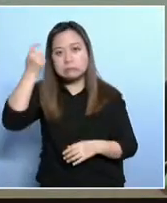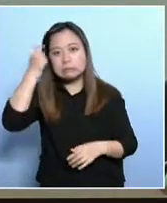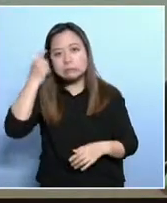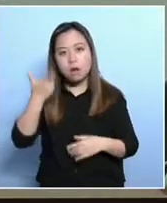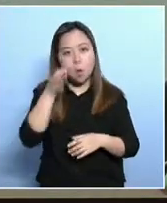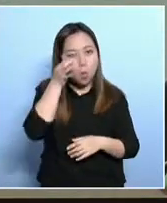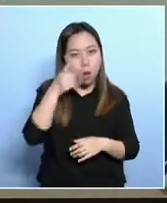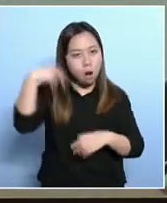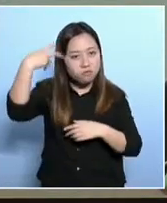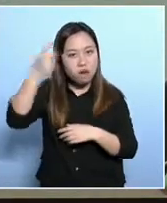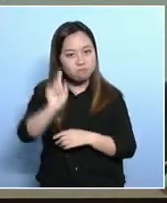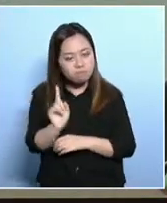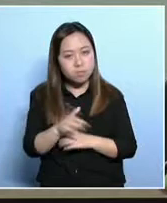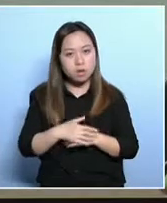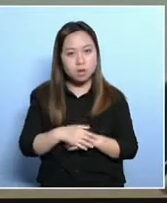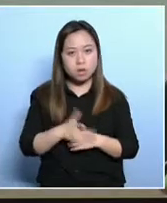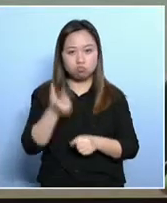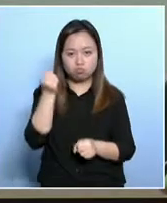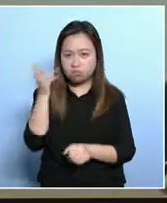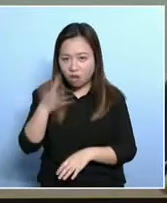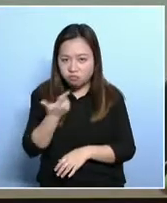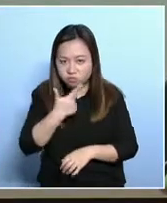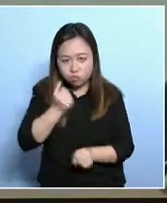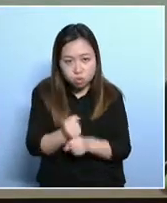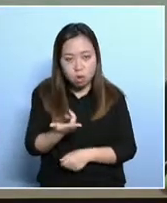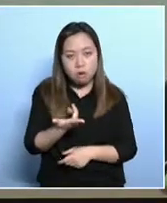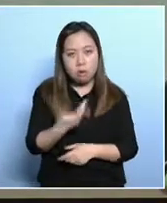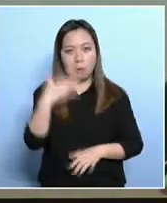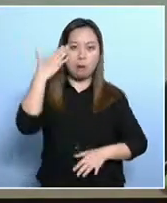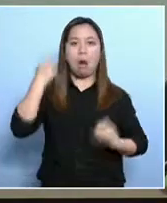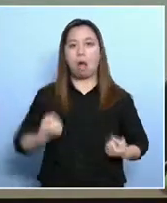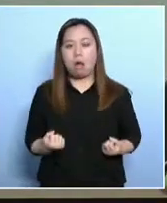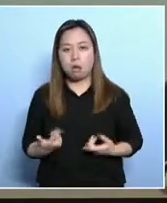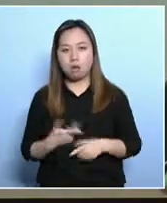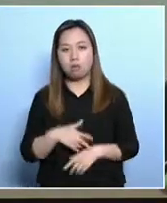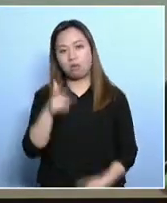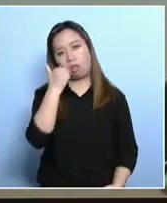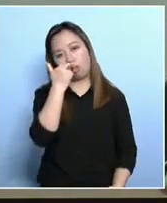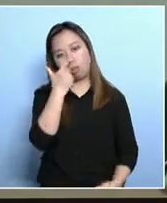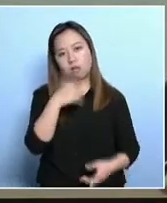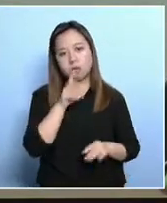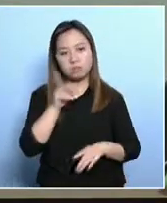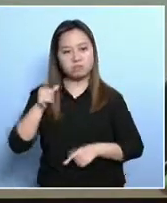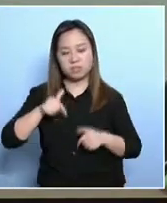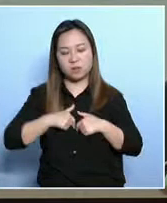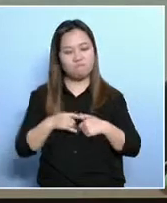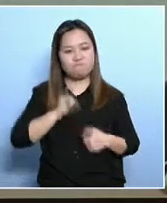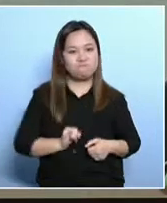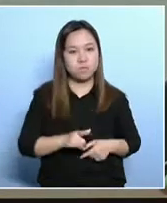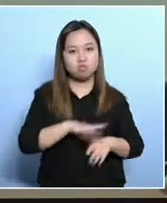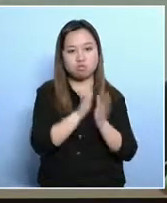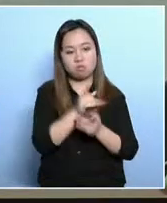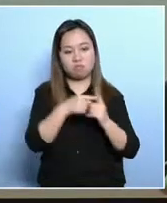Now if you do not fully understand the concept, then you are